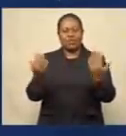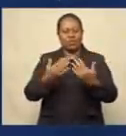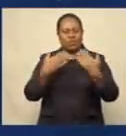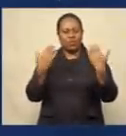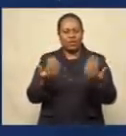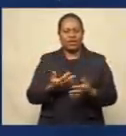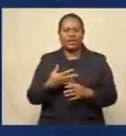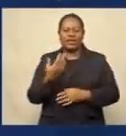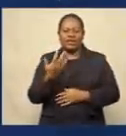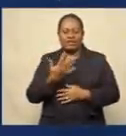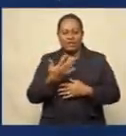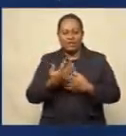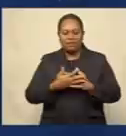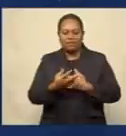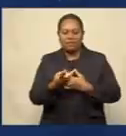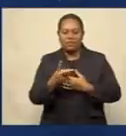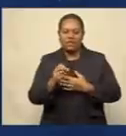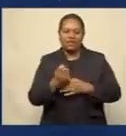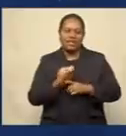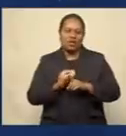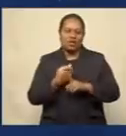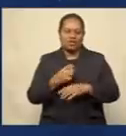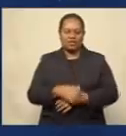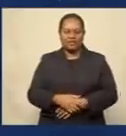to 20 knots, moderate to rough seas.